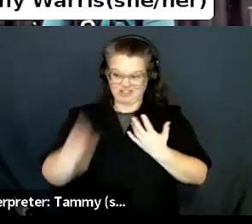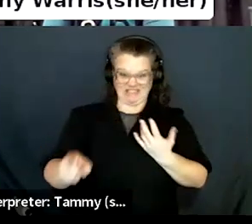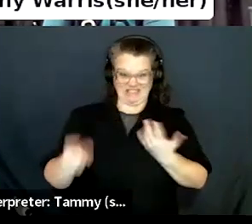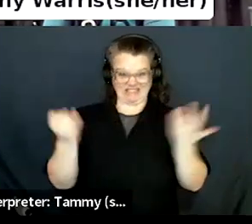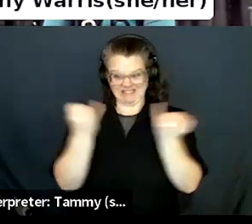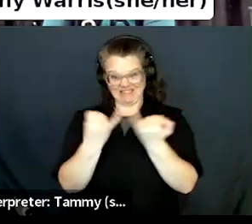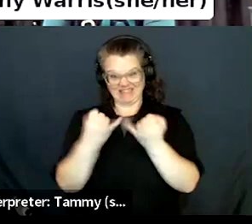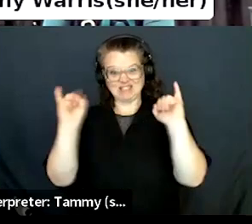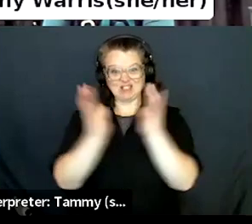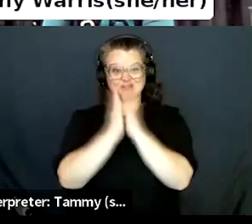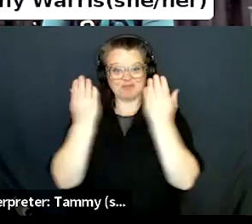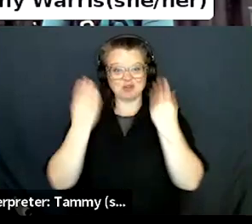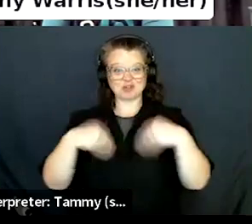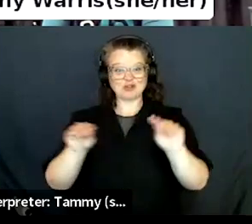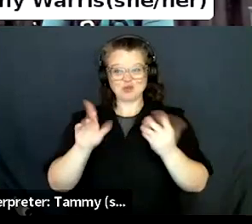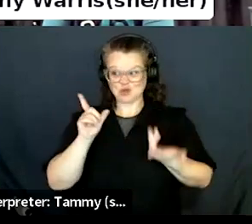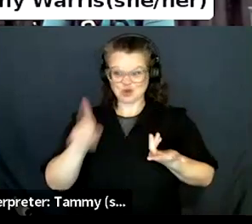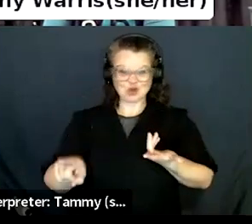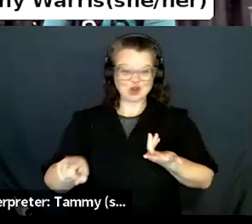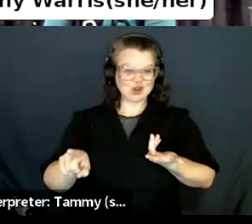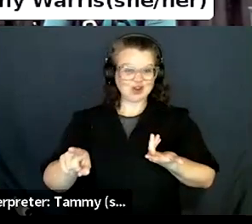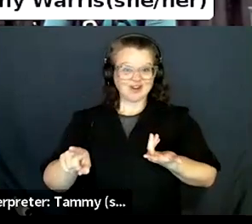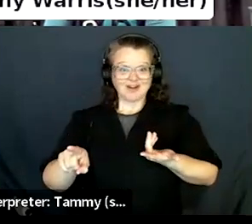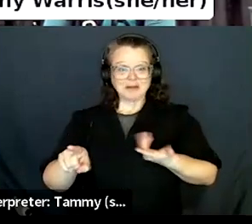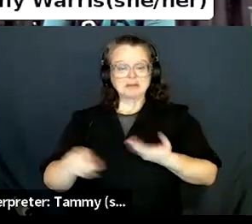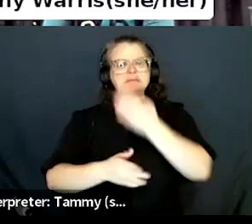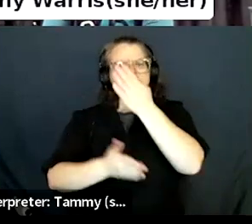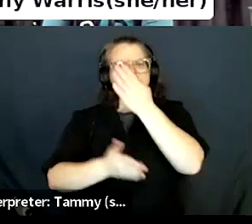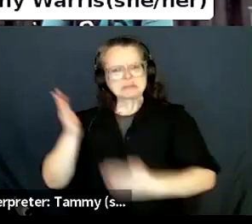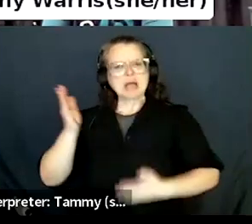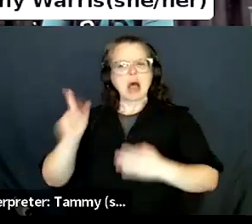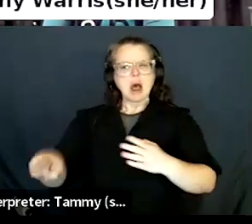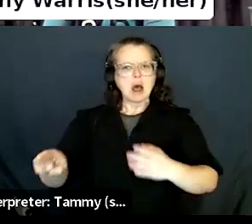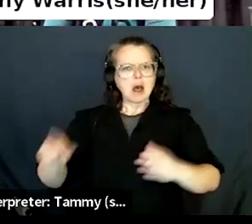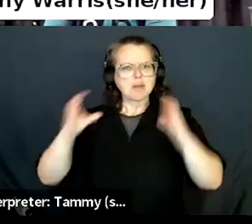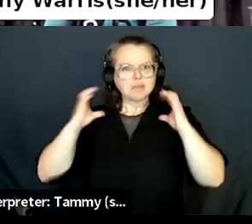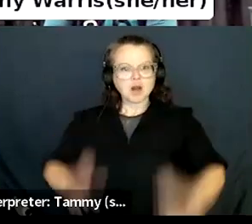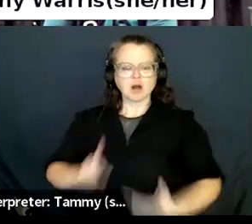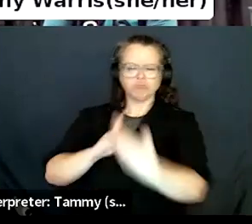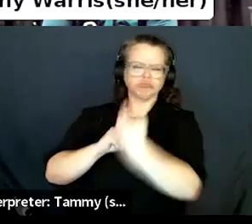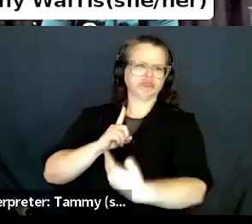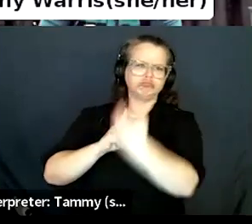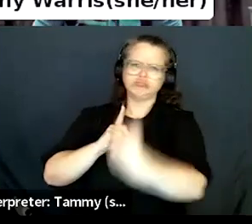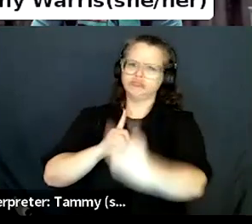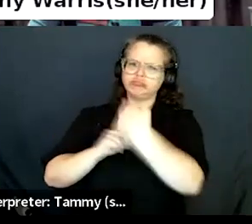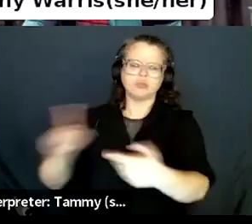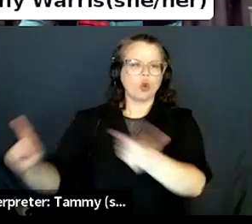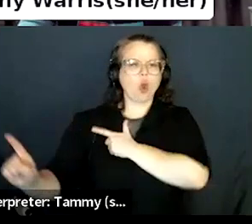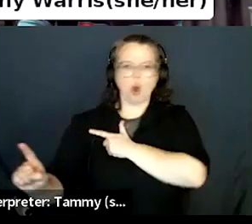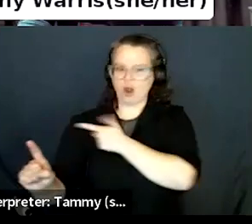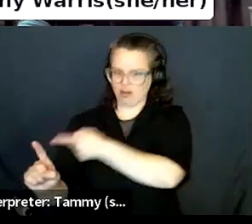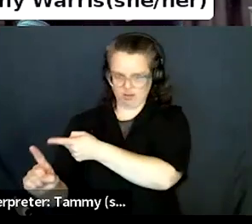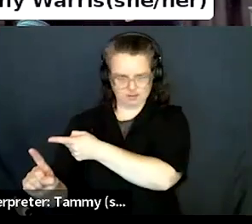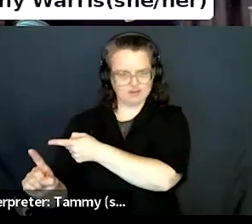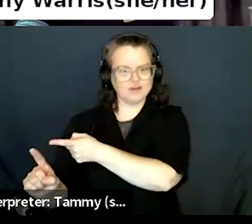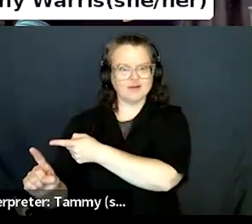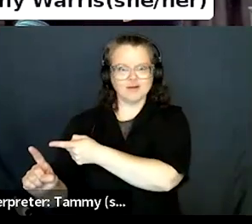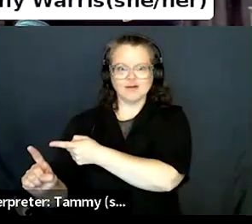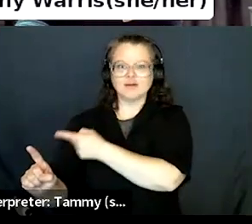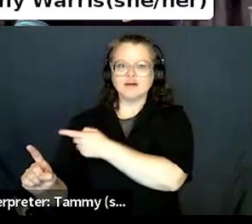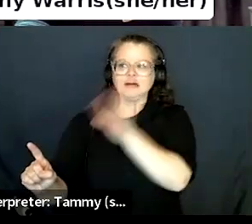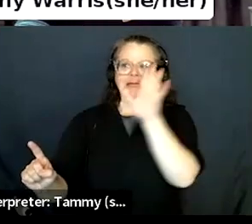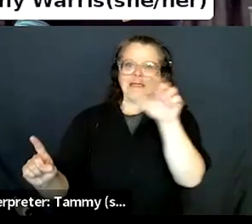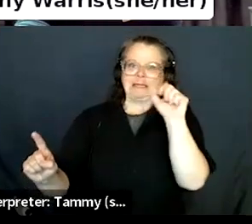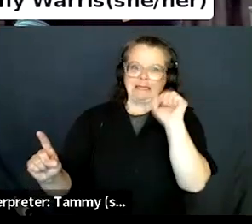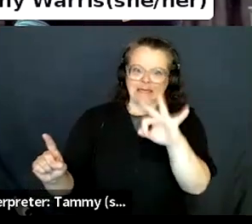who just want their book quickly. And it is so difficult to explain to a customer that Amazon can get you a book tomorrow, but it's going to